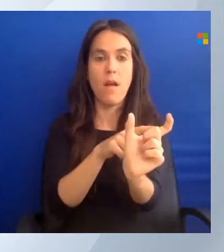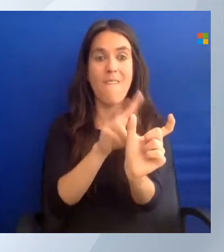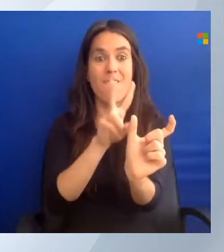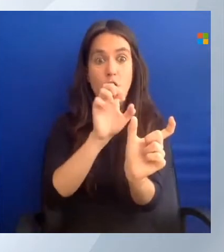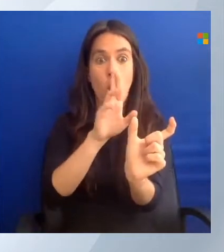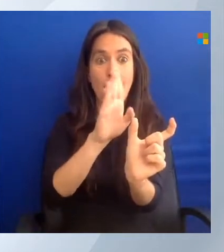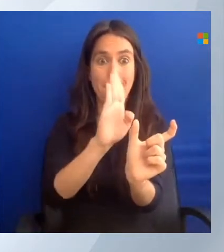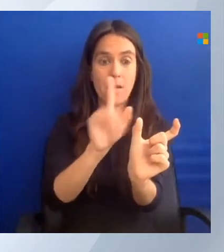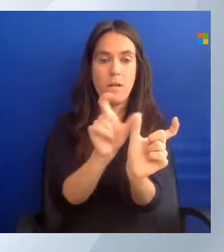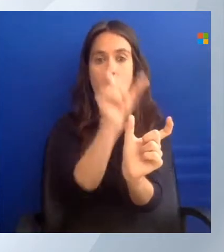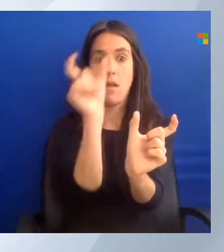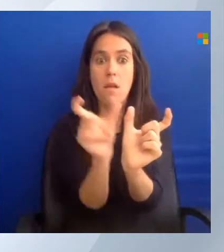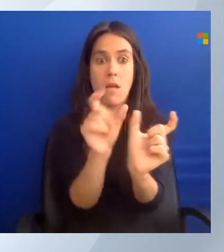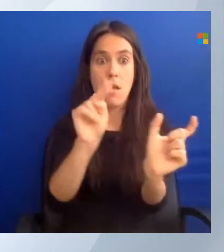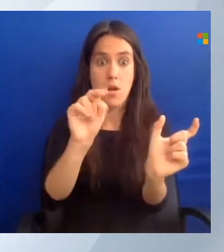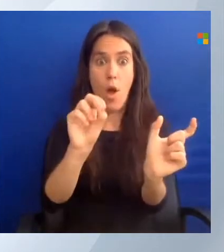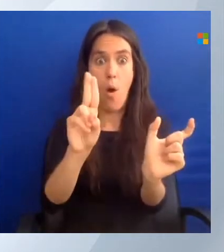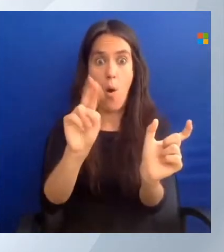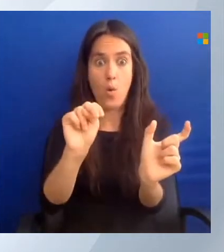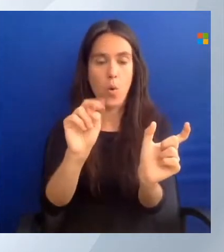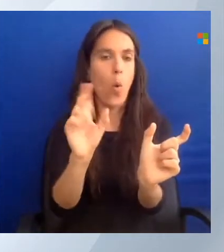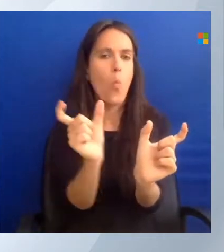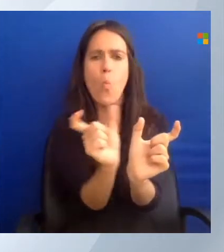you're going to. Take that action too.